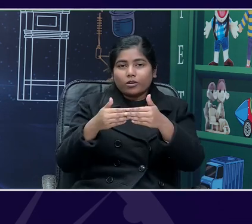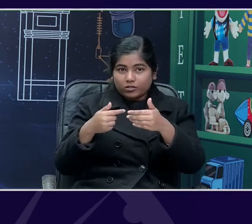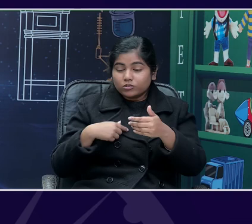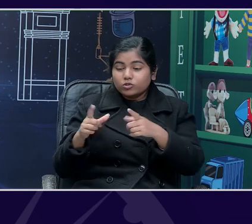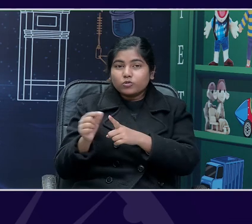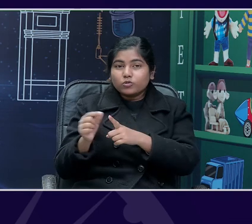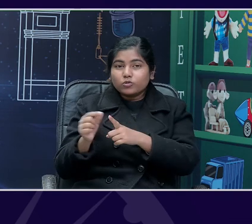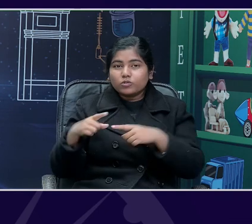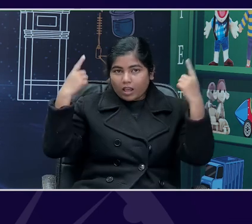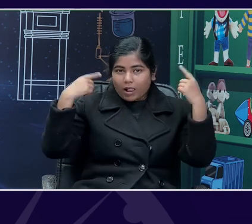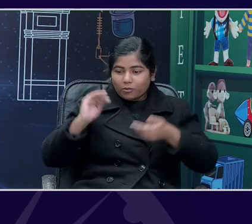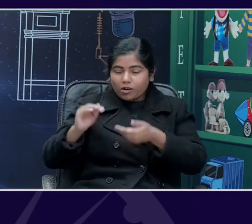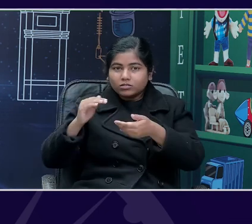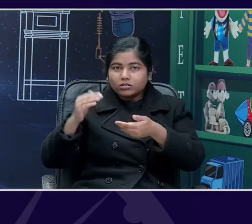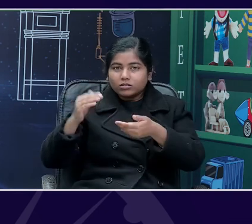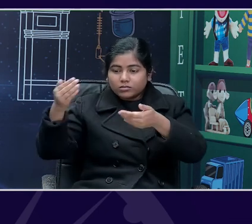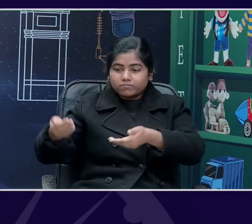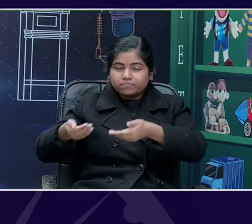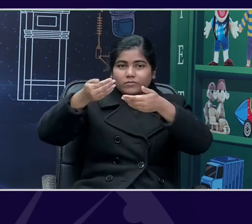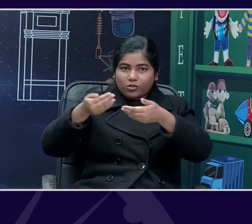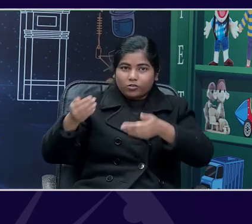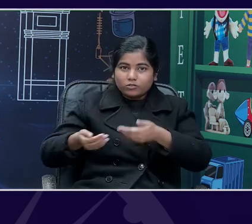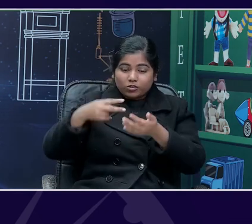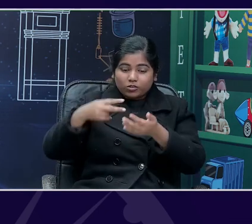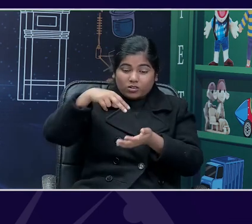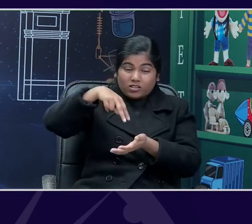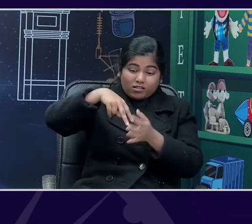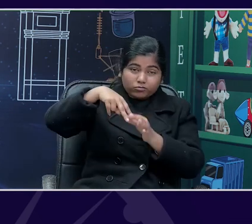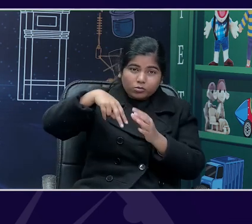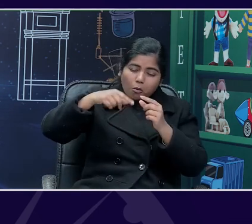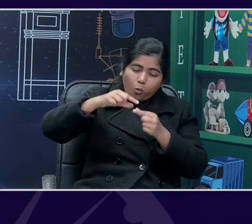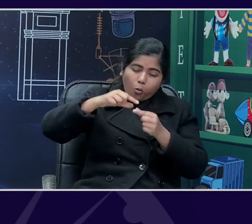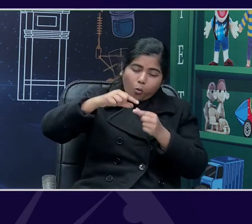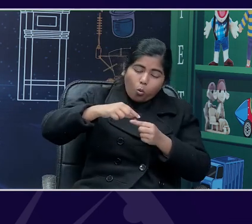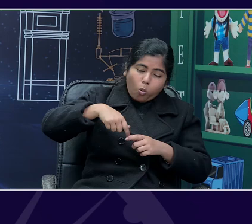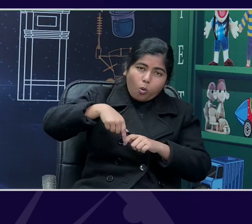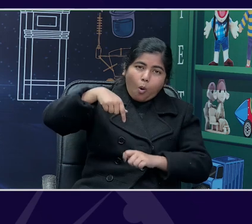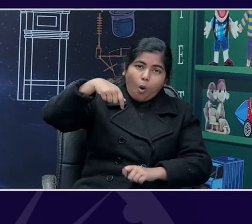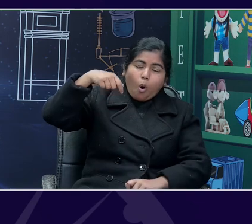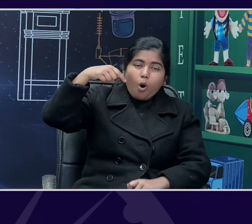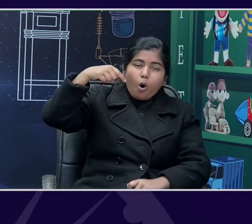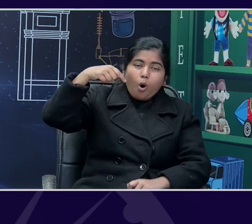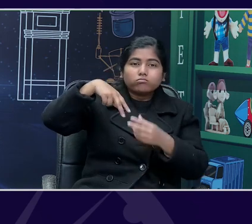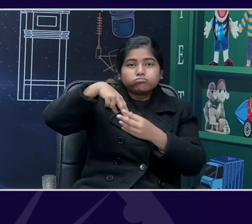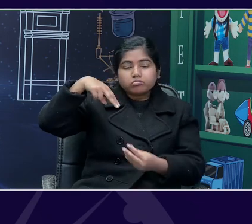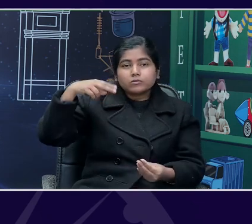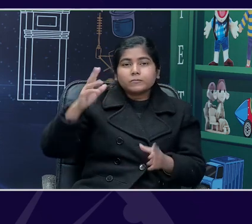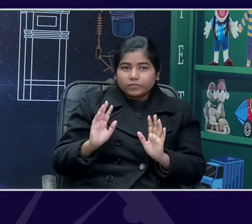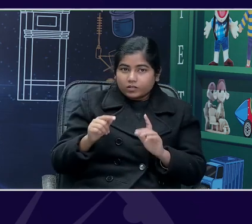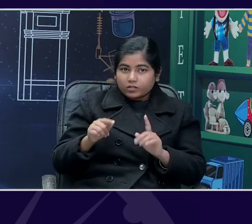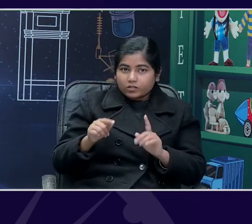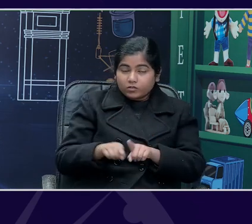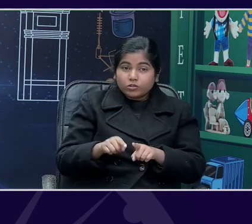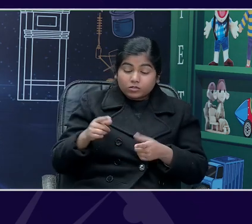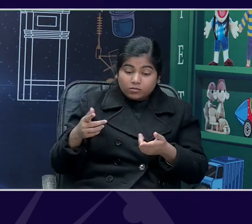fawn in his arms and he says that his legs are surprisingly long. And he has to actually carry it the